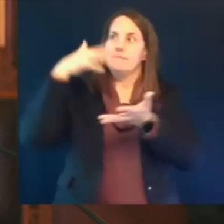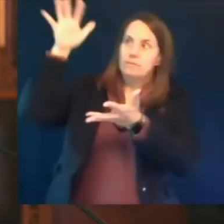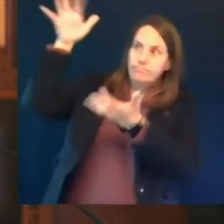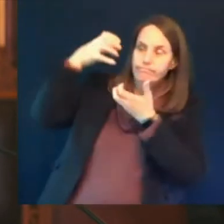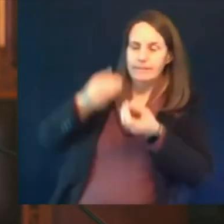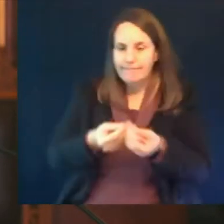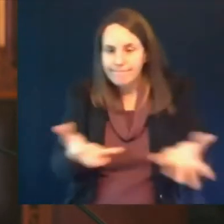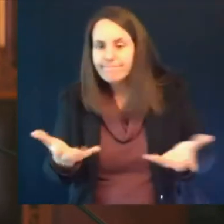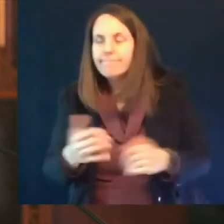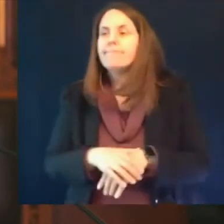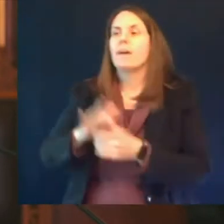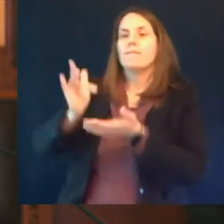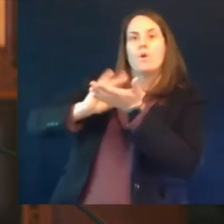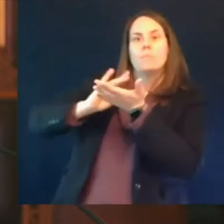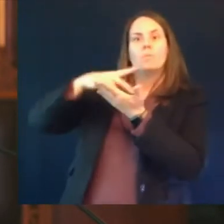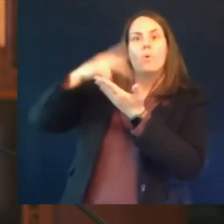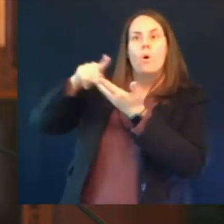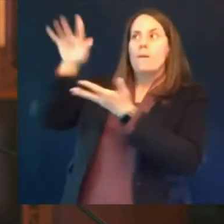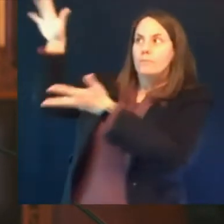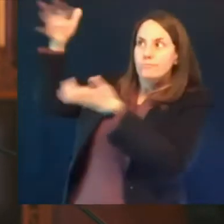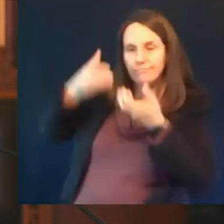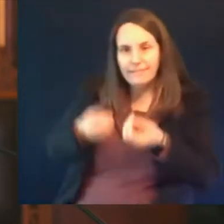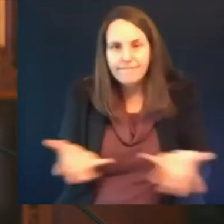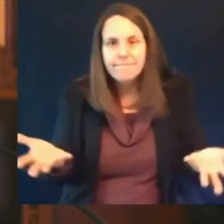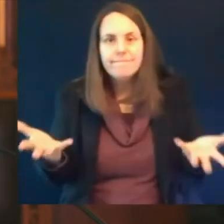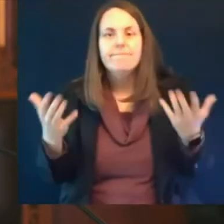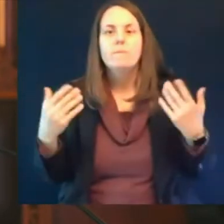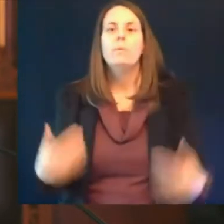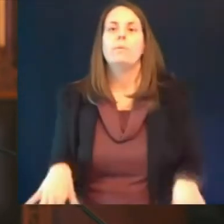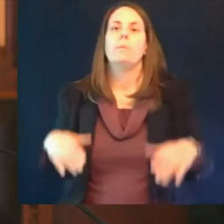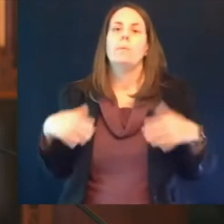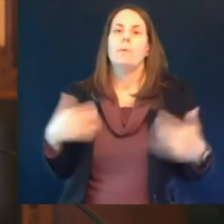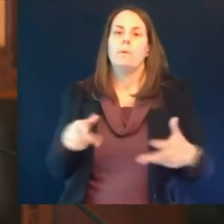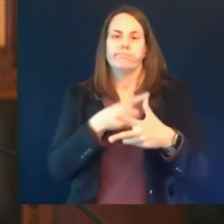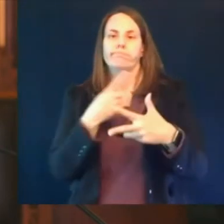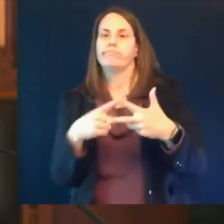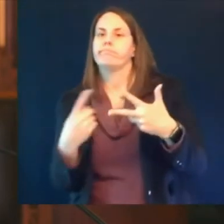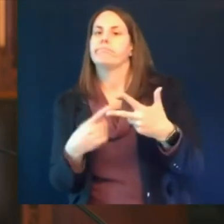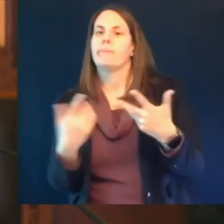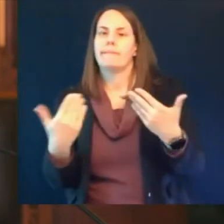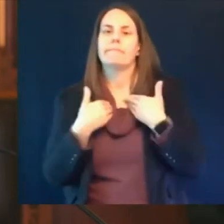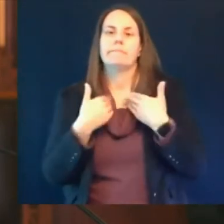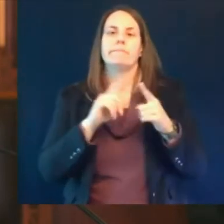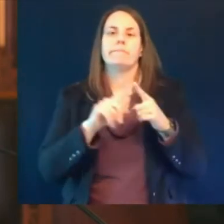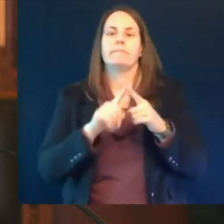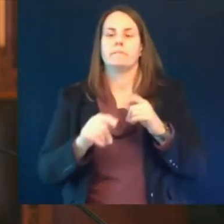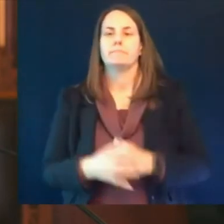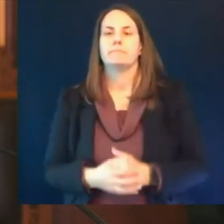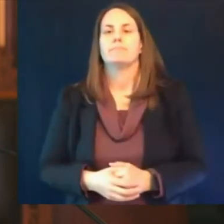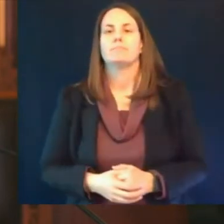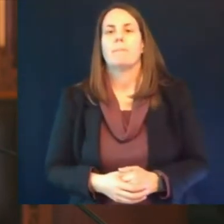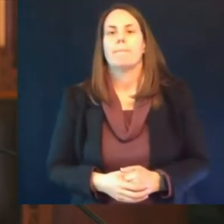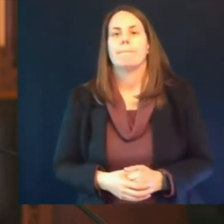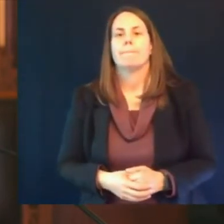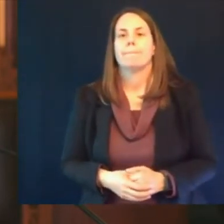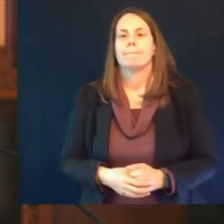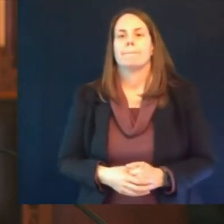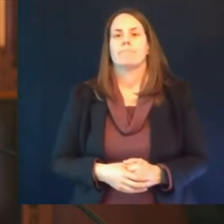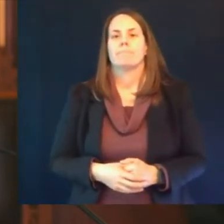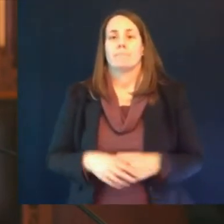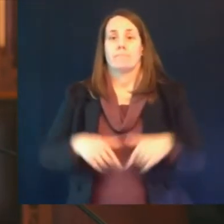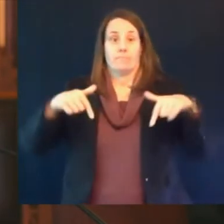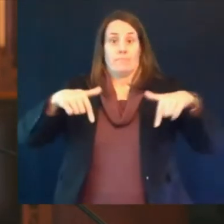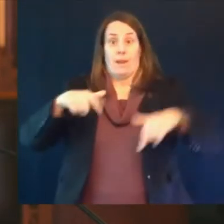can tell you if you live in the city of madison it's still a little bit hard to get a vaccine appointment and that is true in in some other